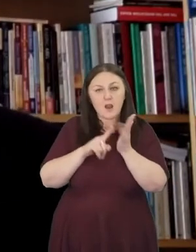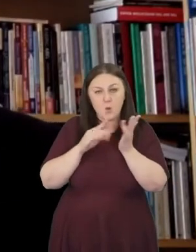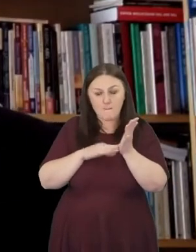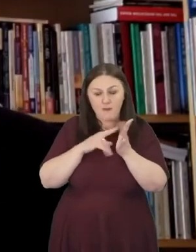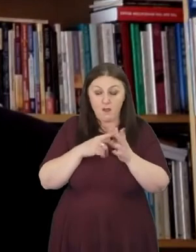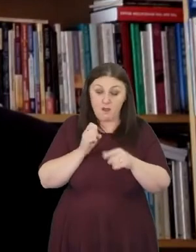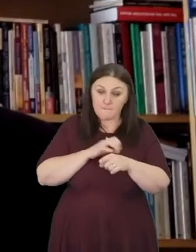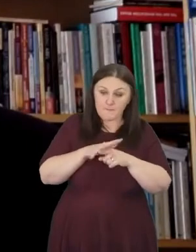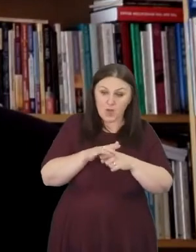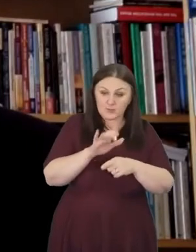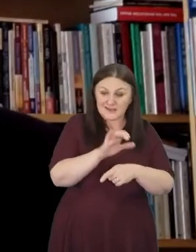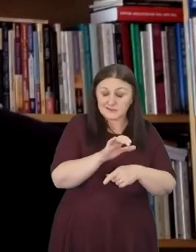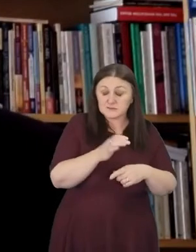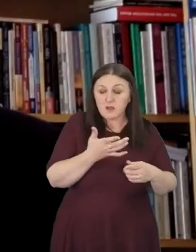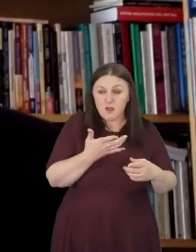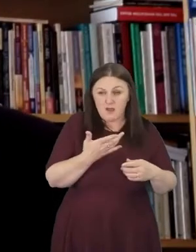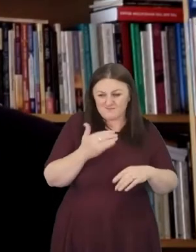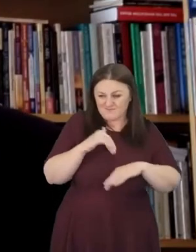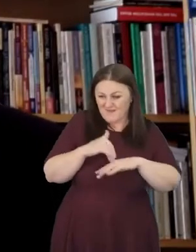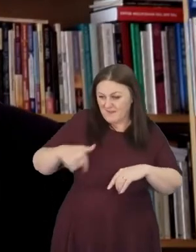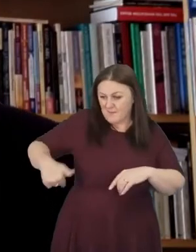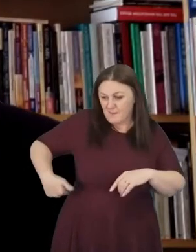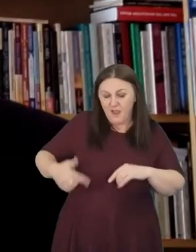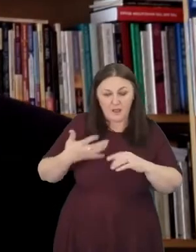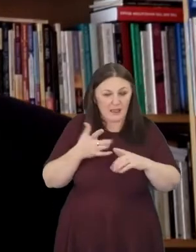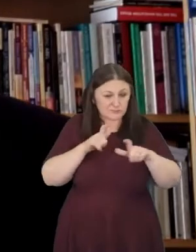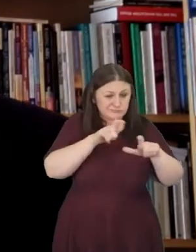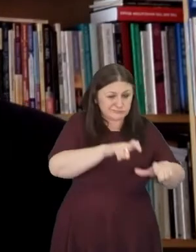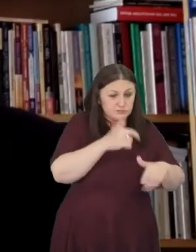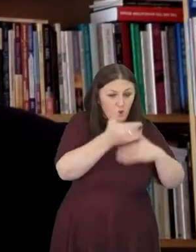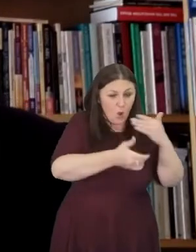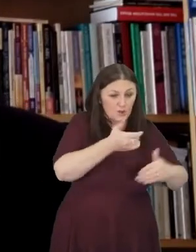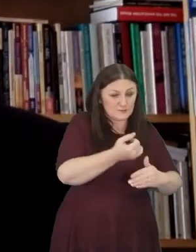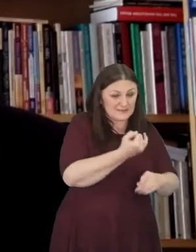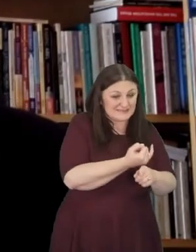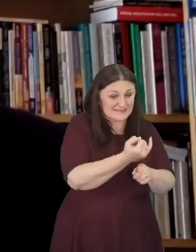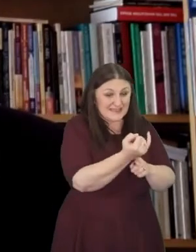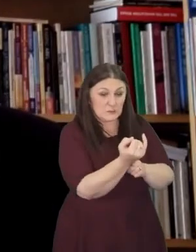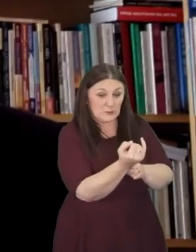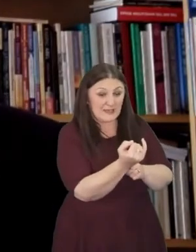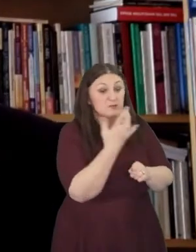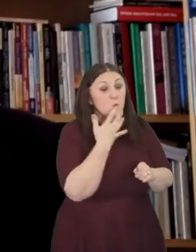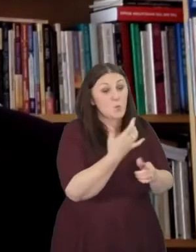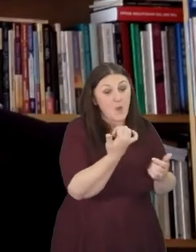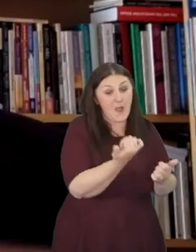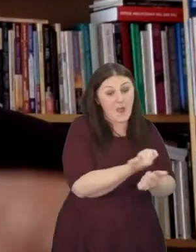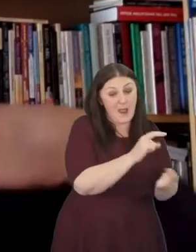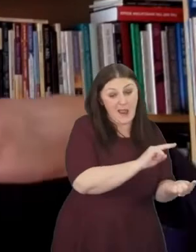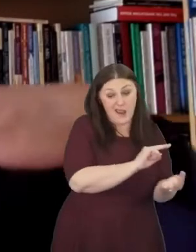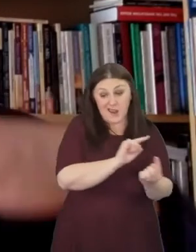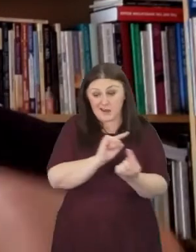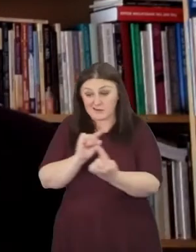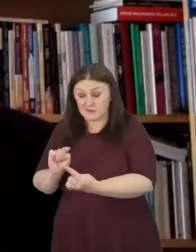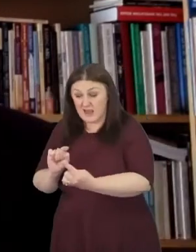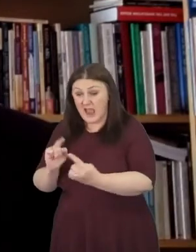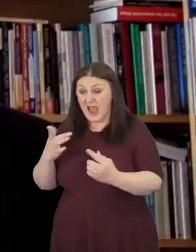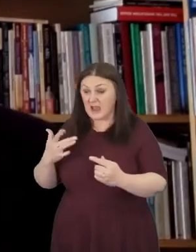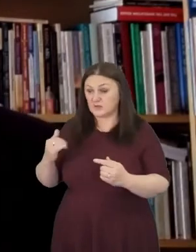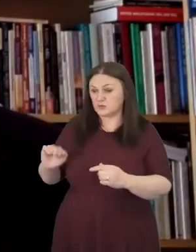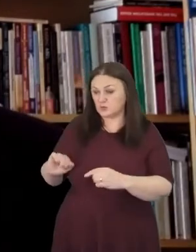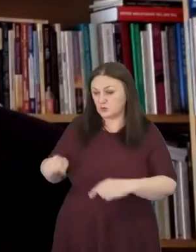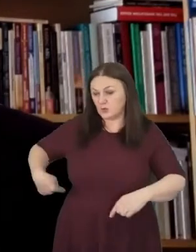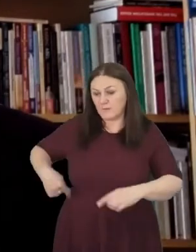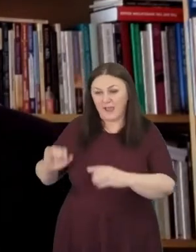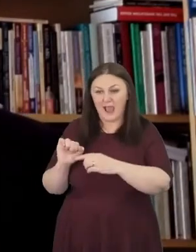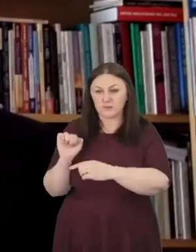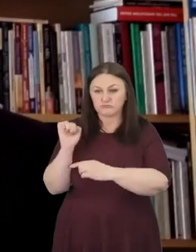my back and I was in hospital for six weeks and when I emerged from hospital I needed to wear a back brace which came right up to my chin